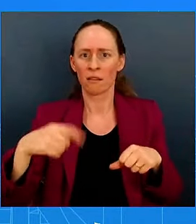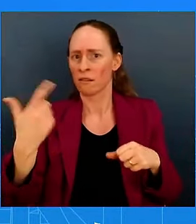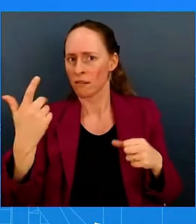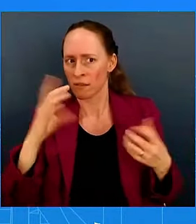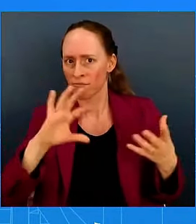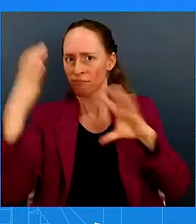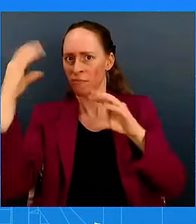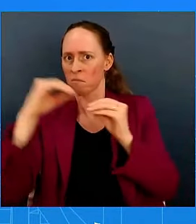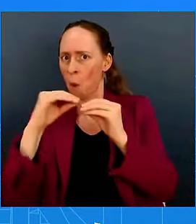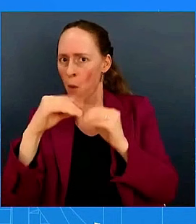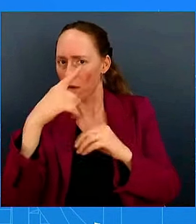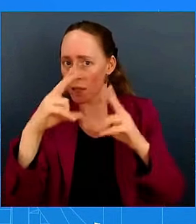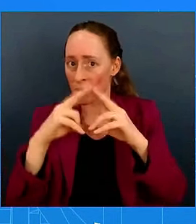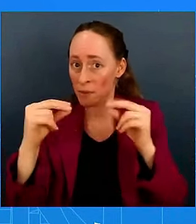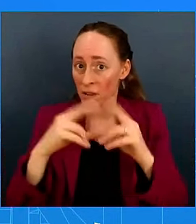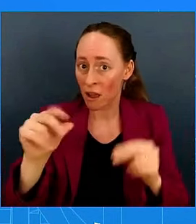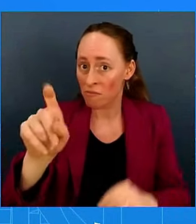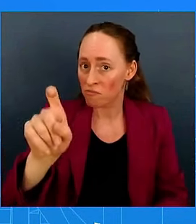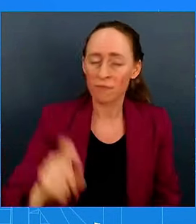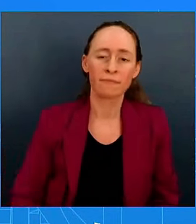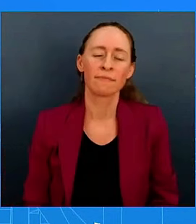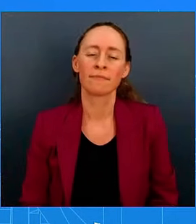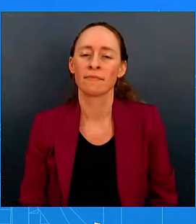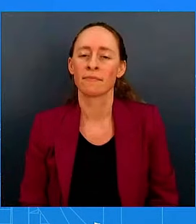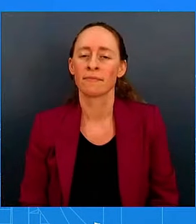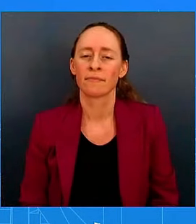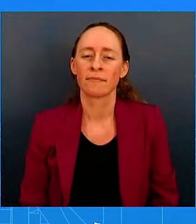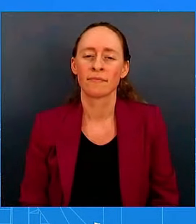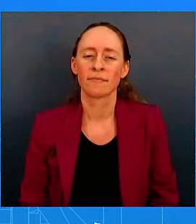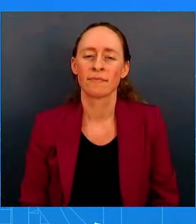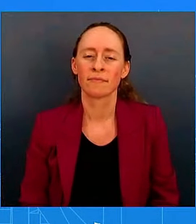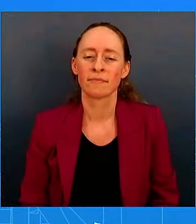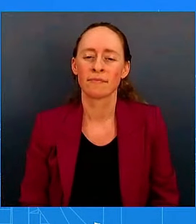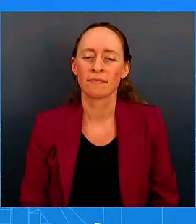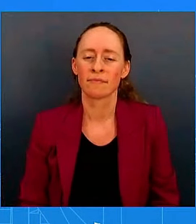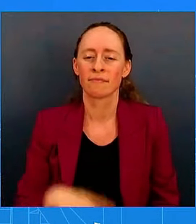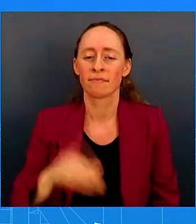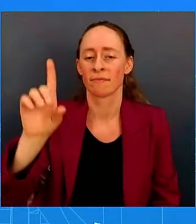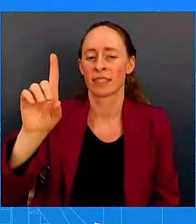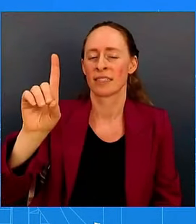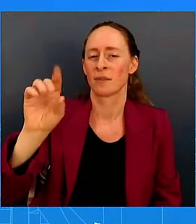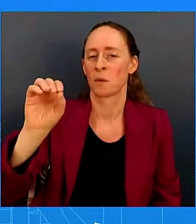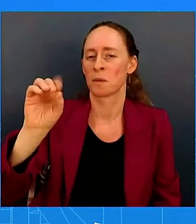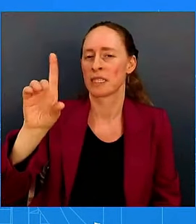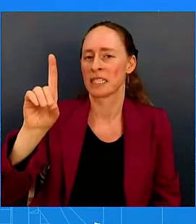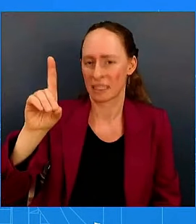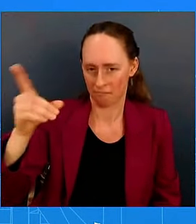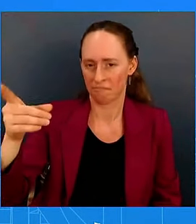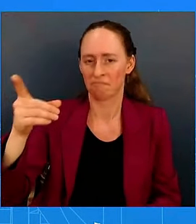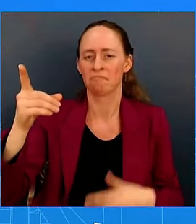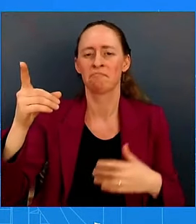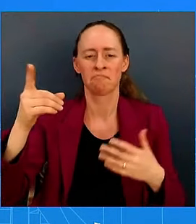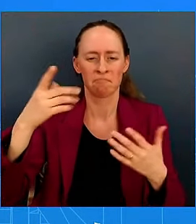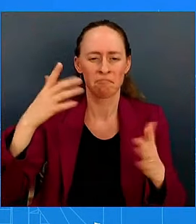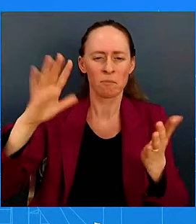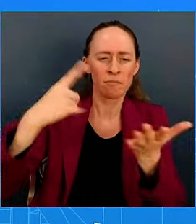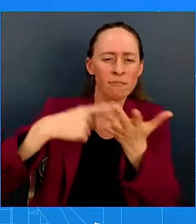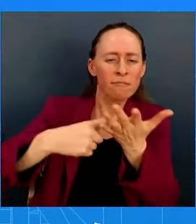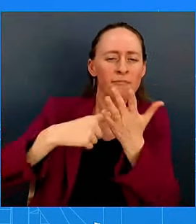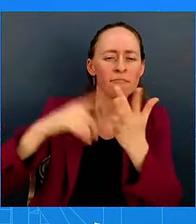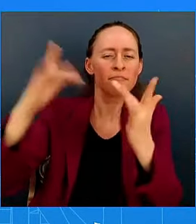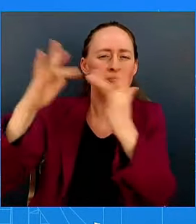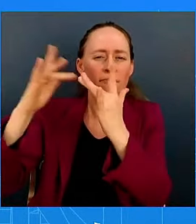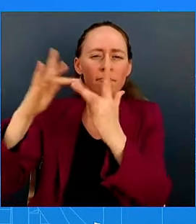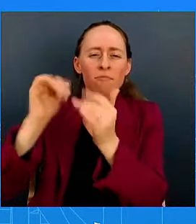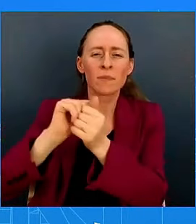Department to speak the conversations that the Secretary had with Minister Gallant. As I said, there was no U.S. involvement in